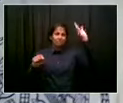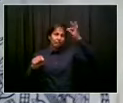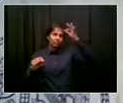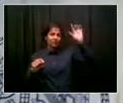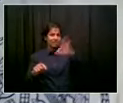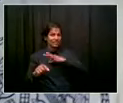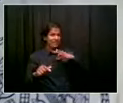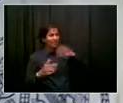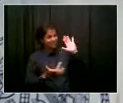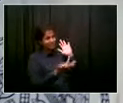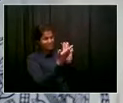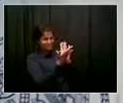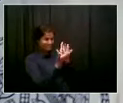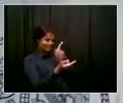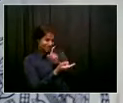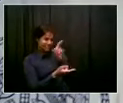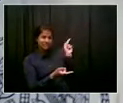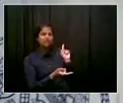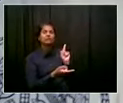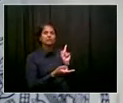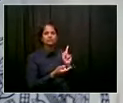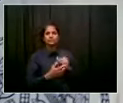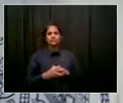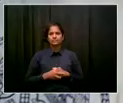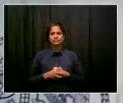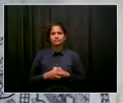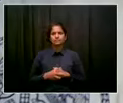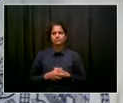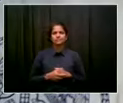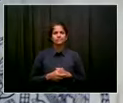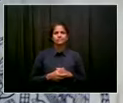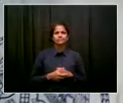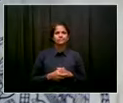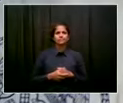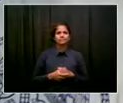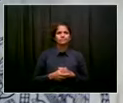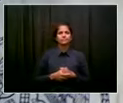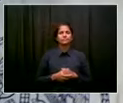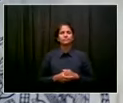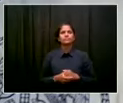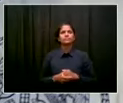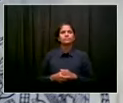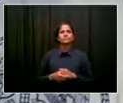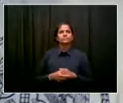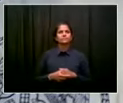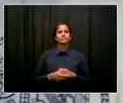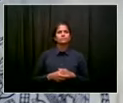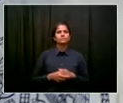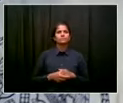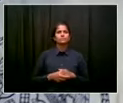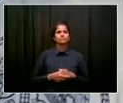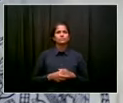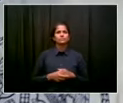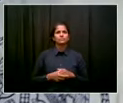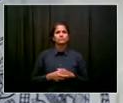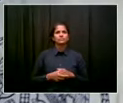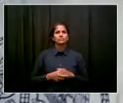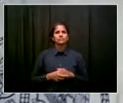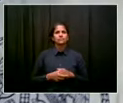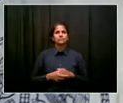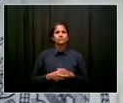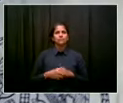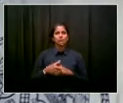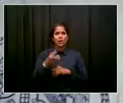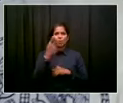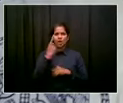thank you for that um also a video uh we published a video over the weekend of uh essentially a